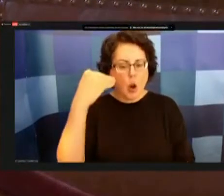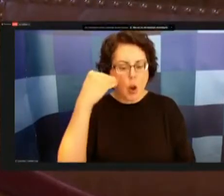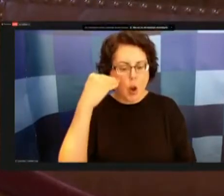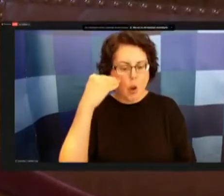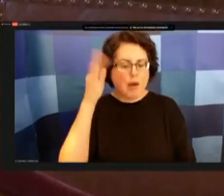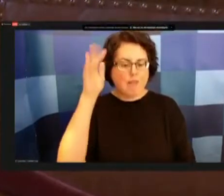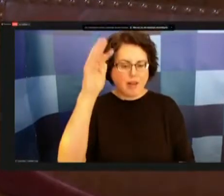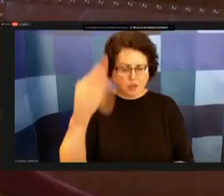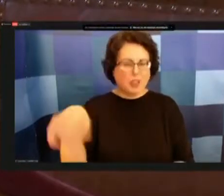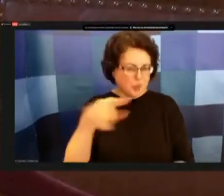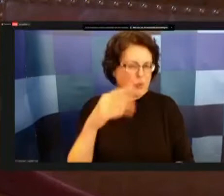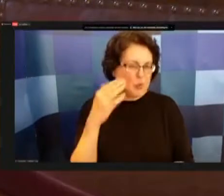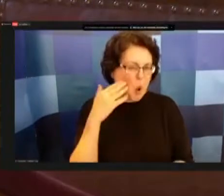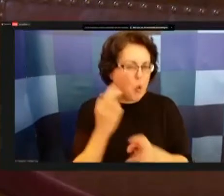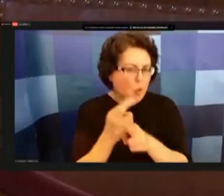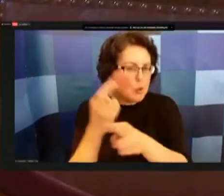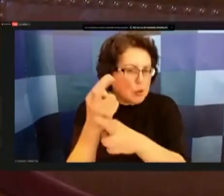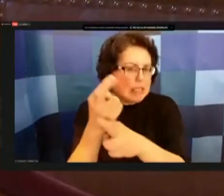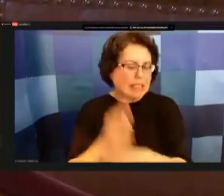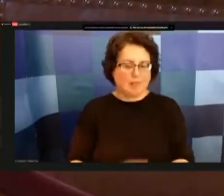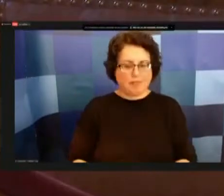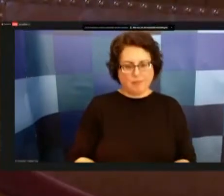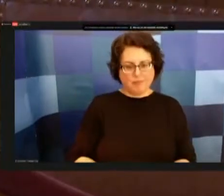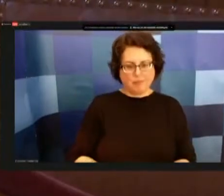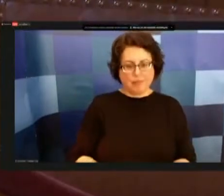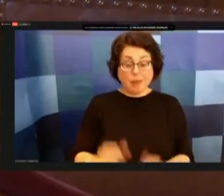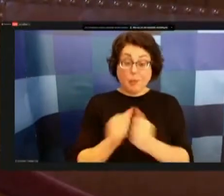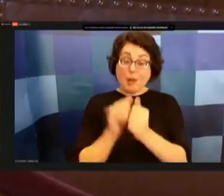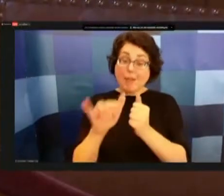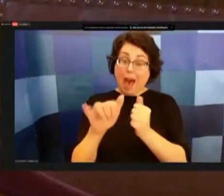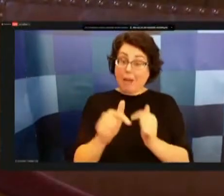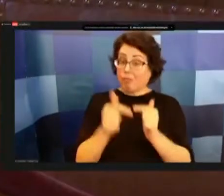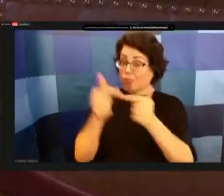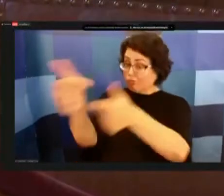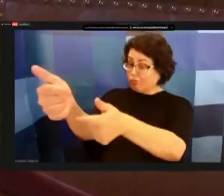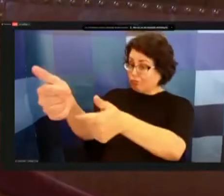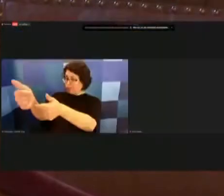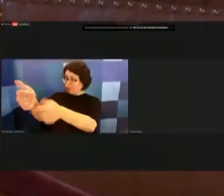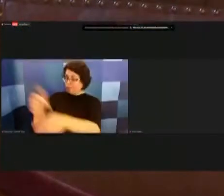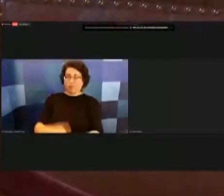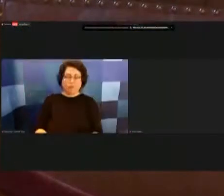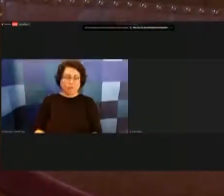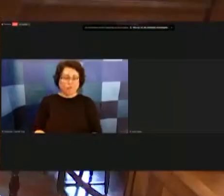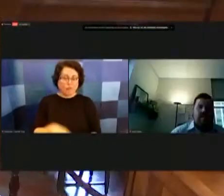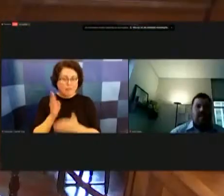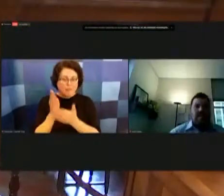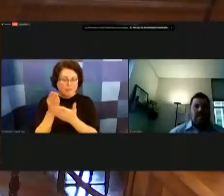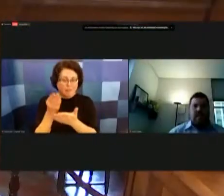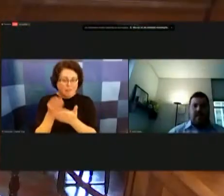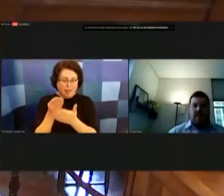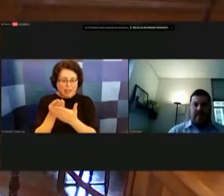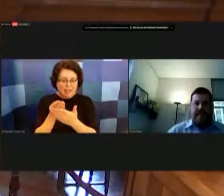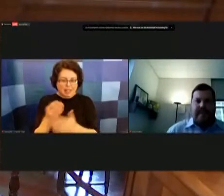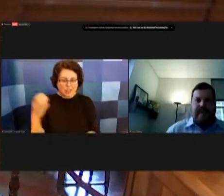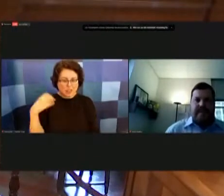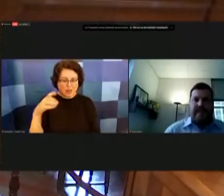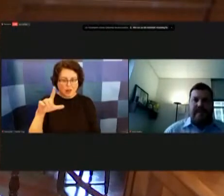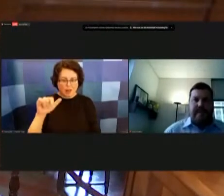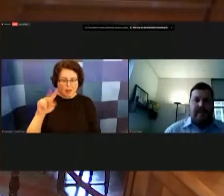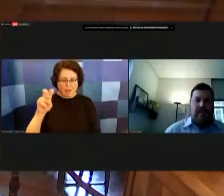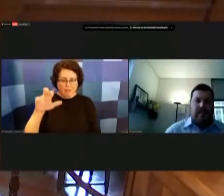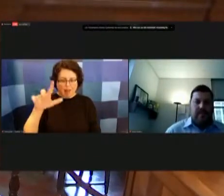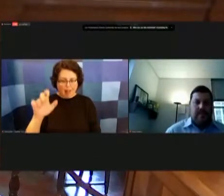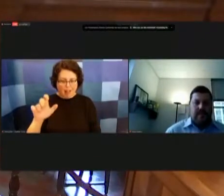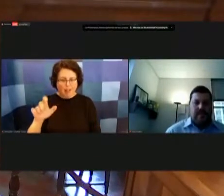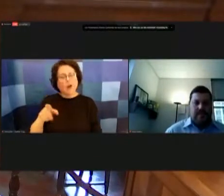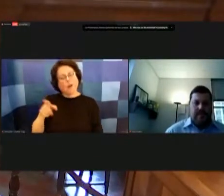so with that i'll give it back to you uh finance chair thank you uh director paulis is there